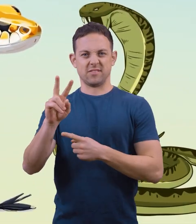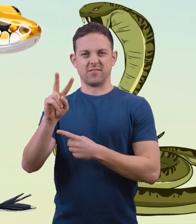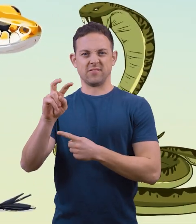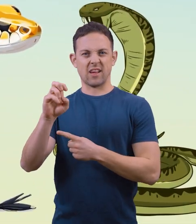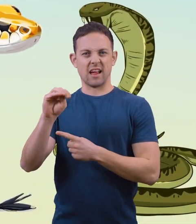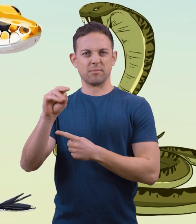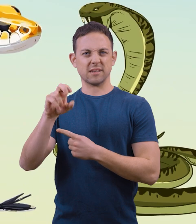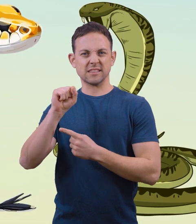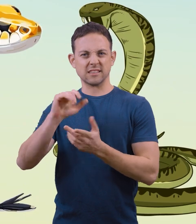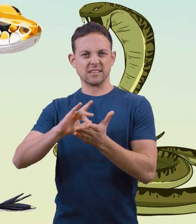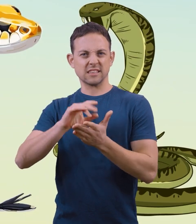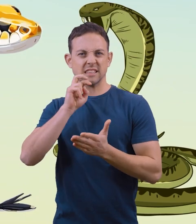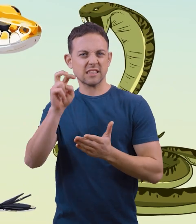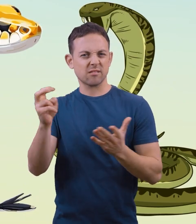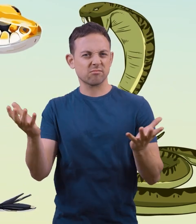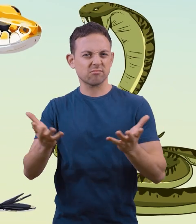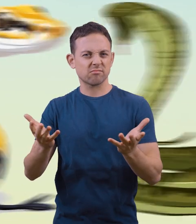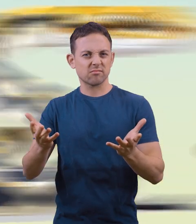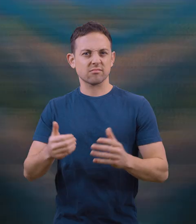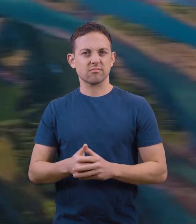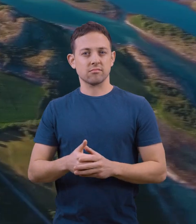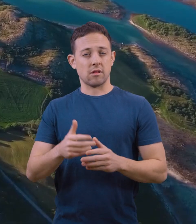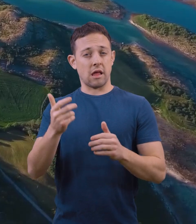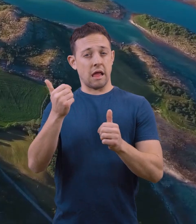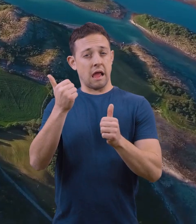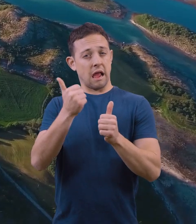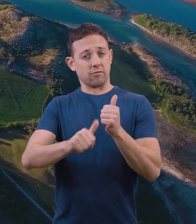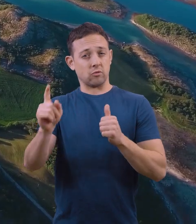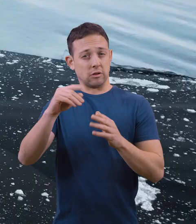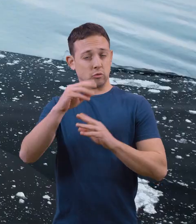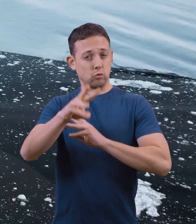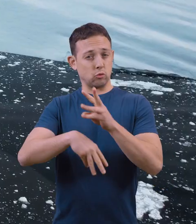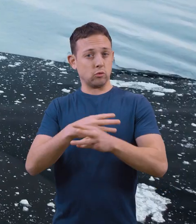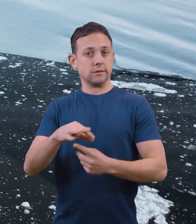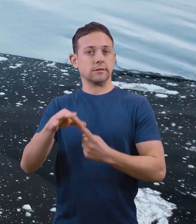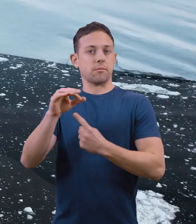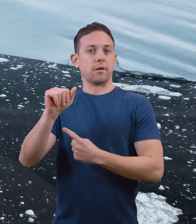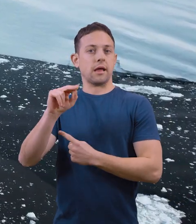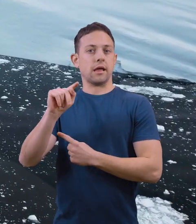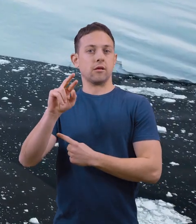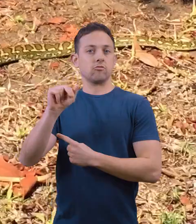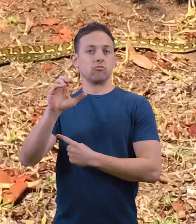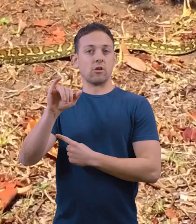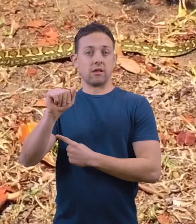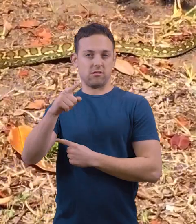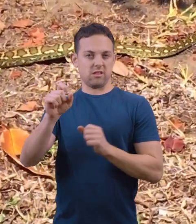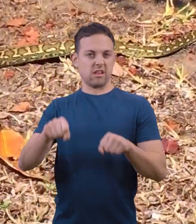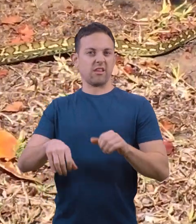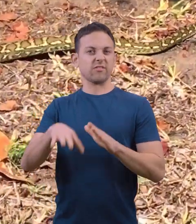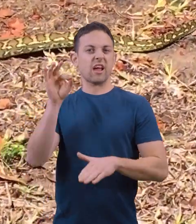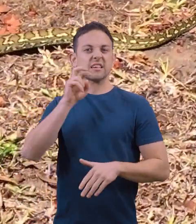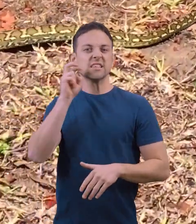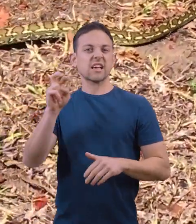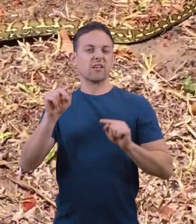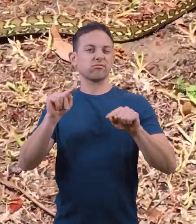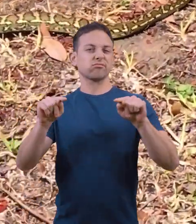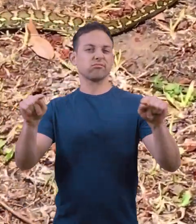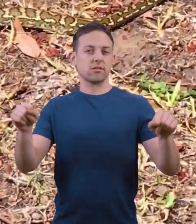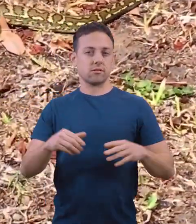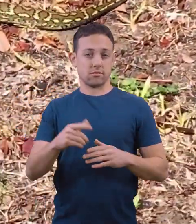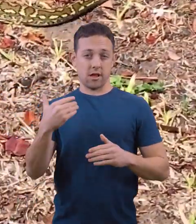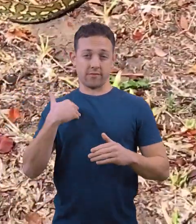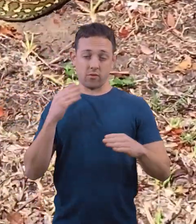What are venomous snakes? Everywhere in the world, except Antarctica, you can find snakes.